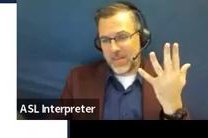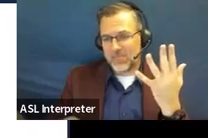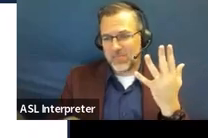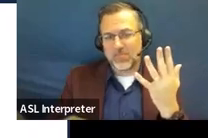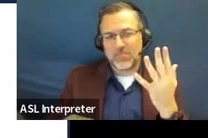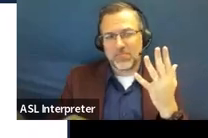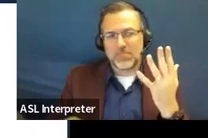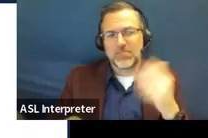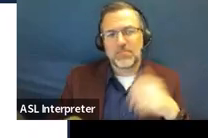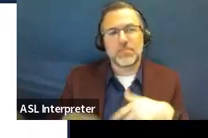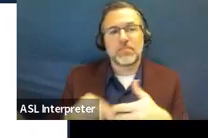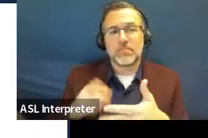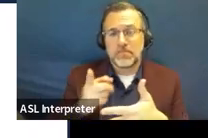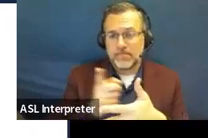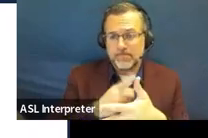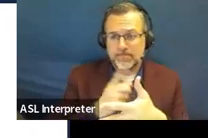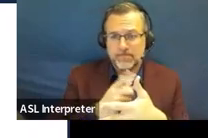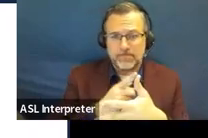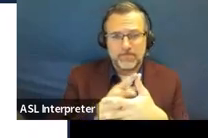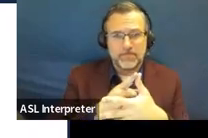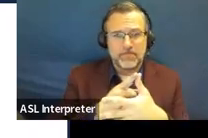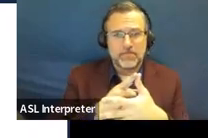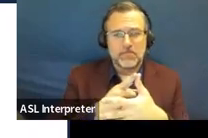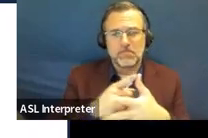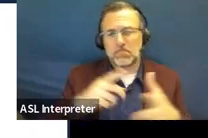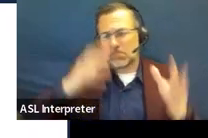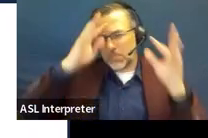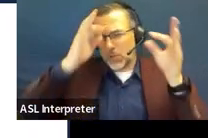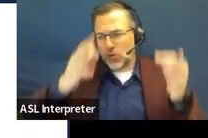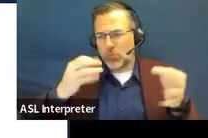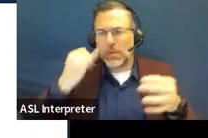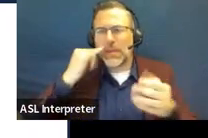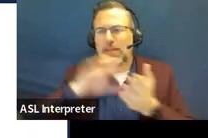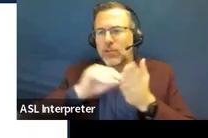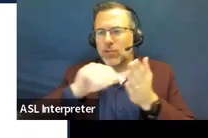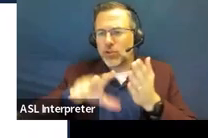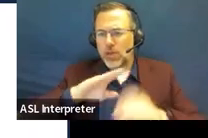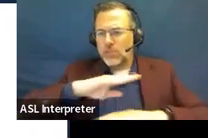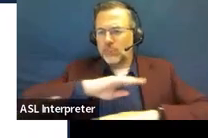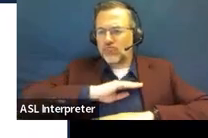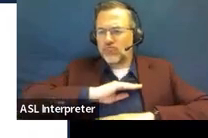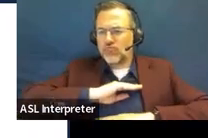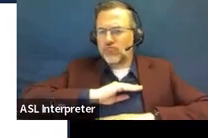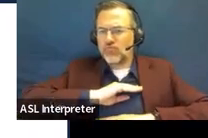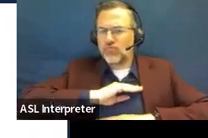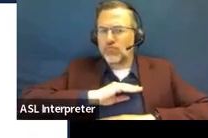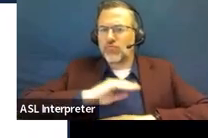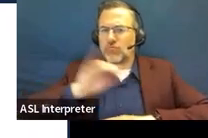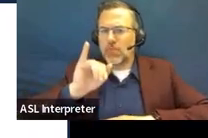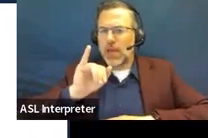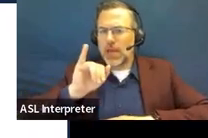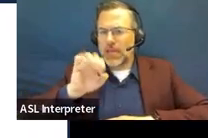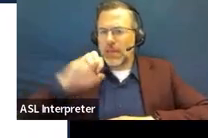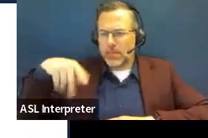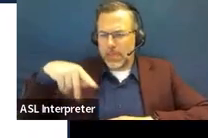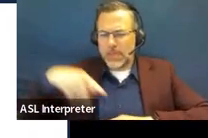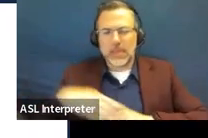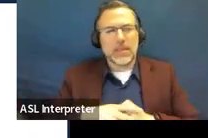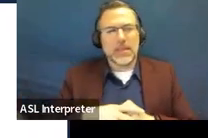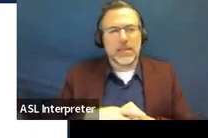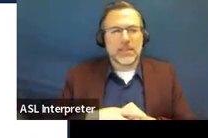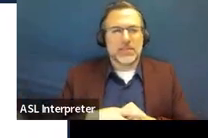So we've got number one, determining eligibility. So that's the eligibility that we all know and love, that first